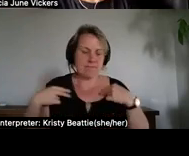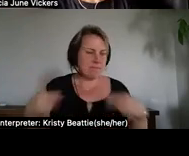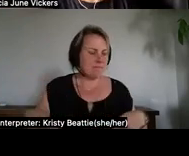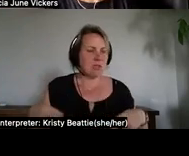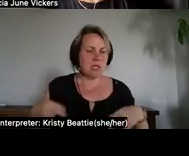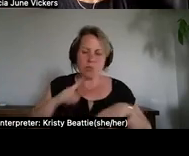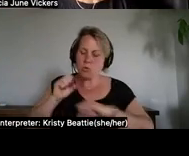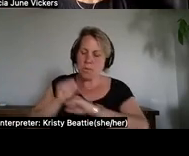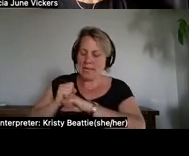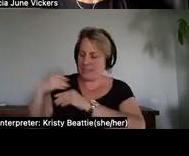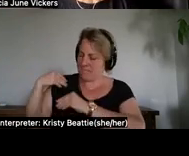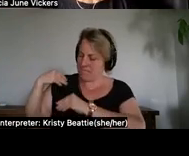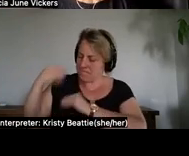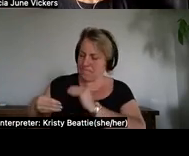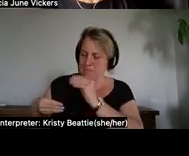to generation